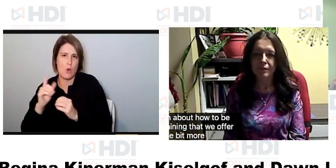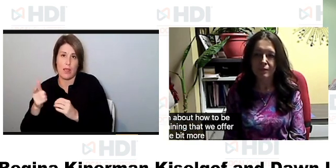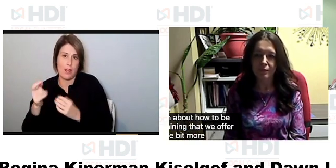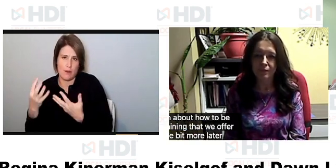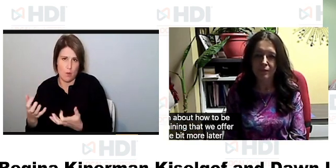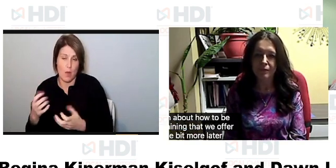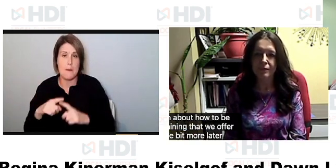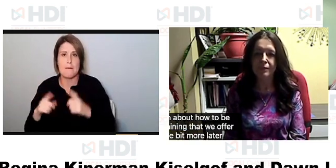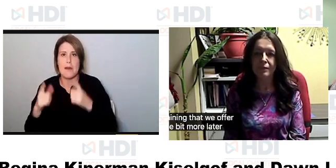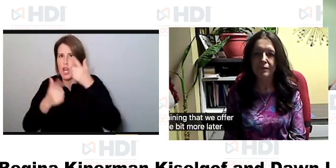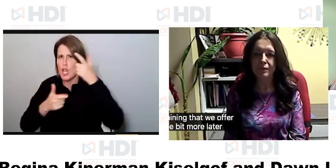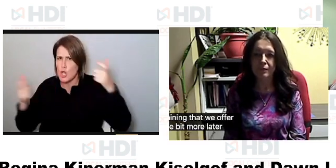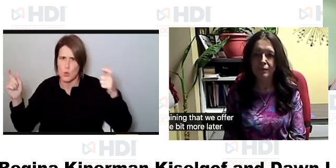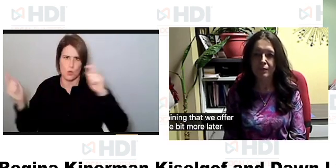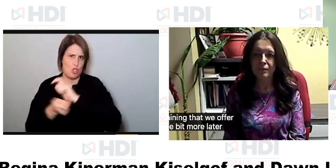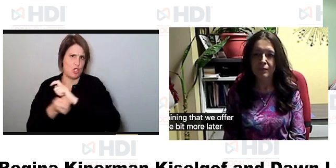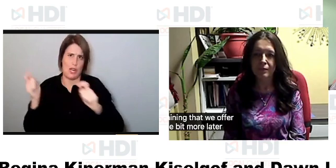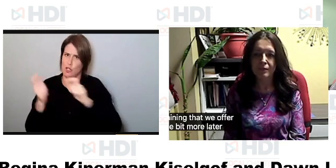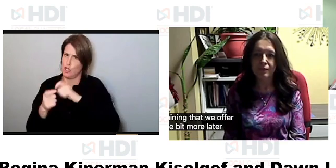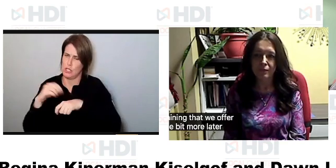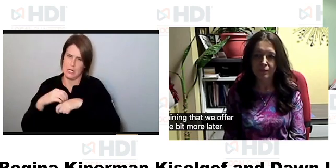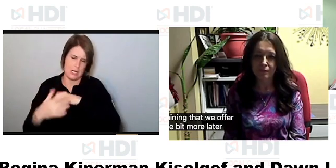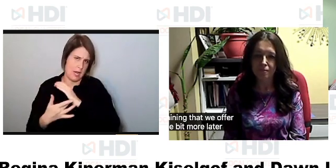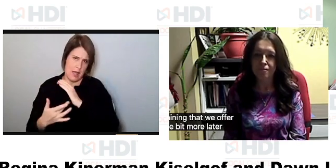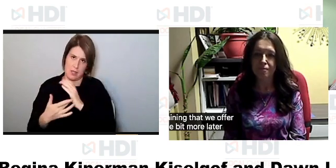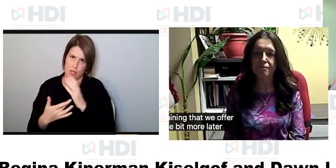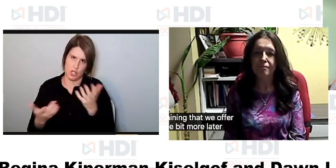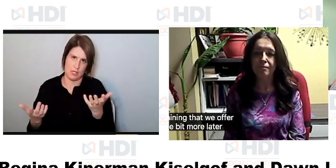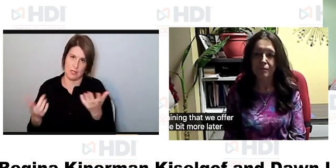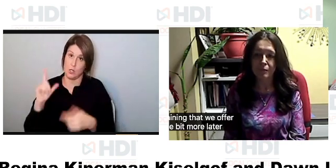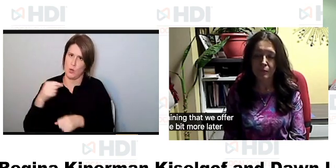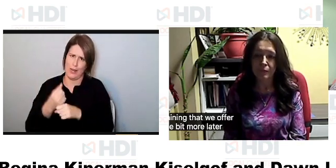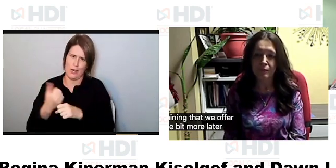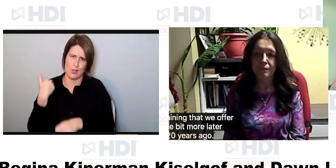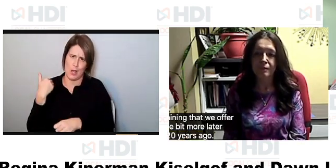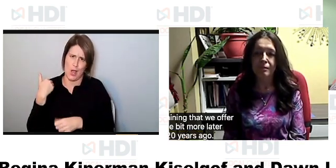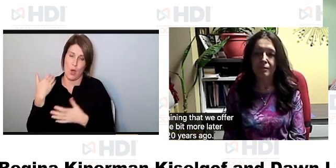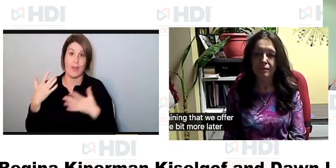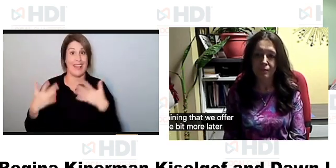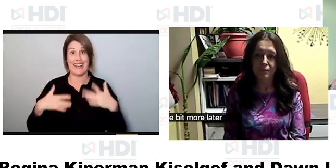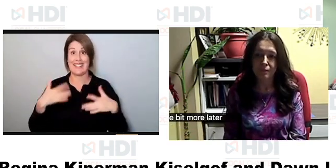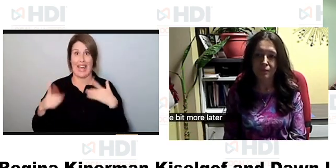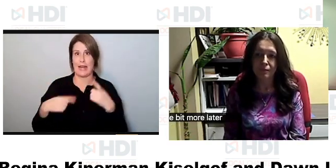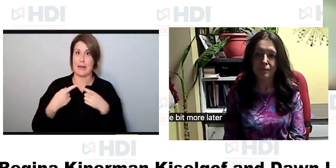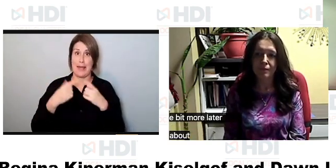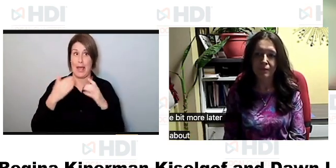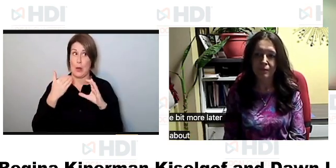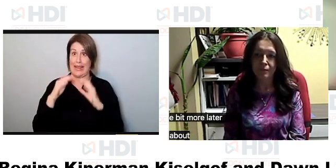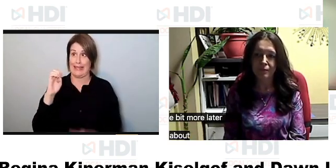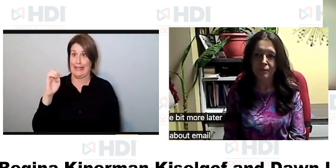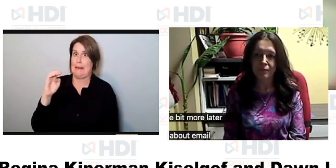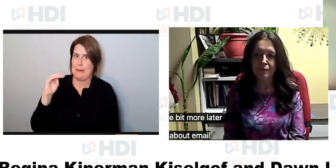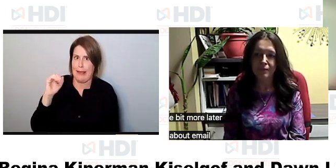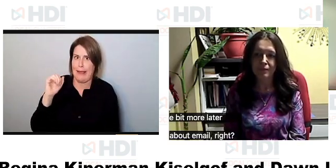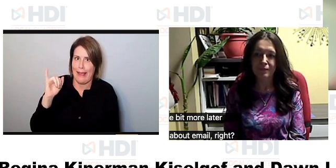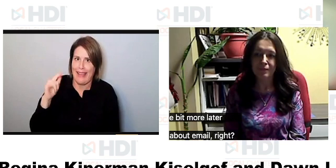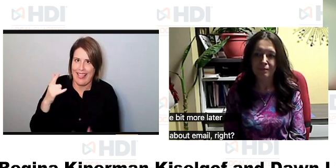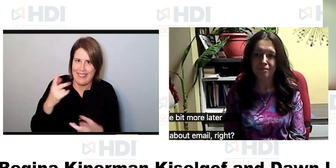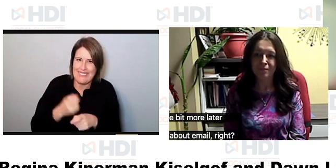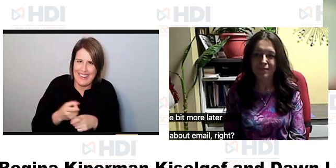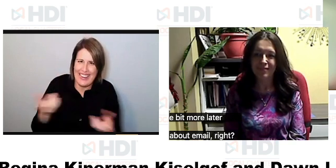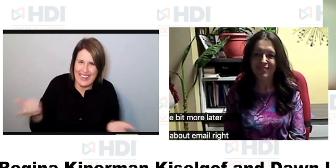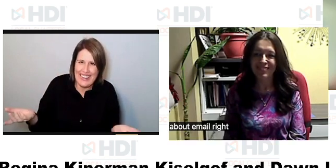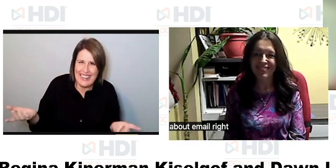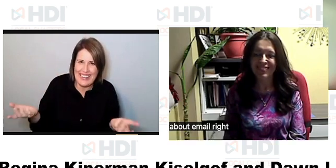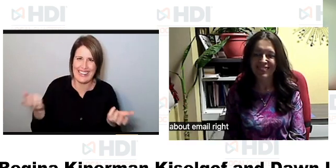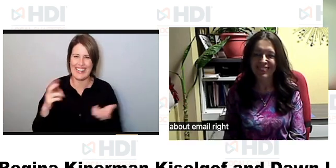huge changes in technology um 20 years ago we were excited about email right we were excited about